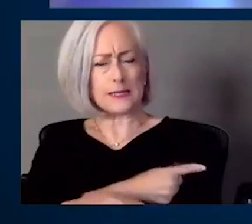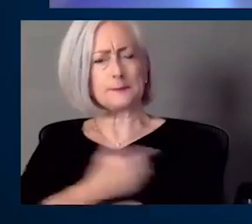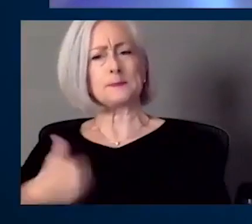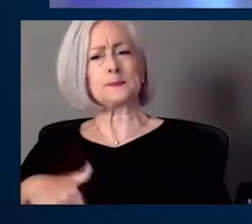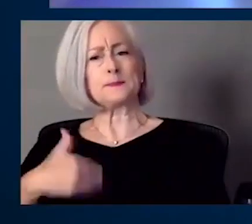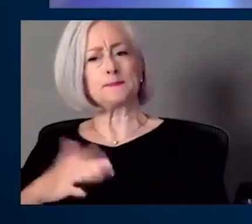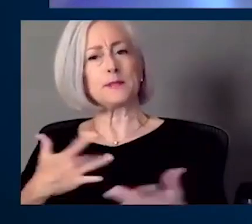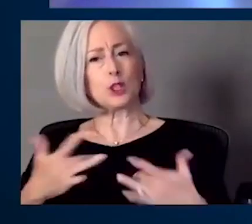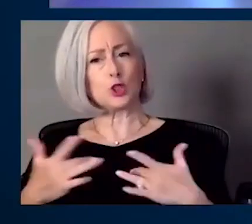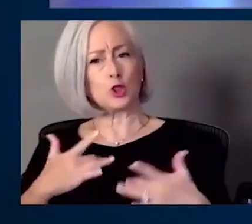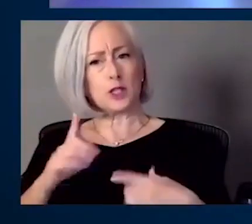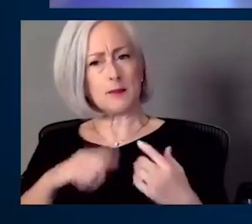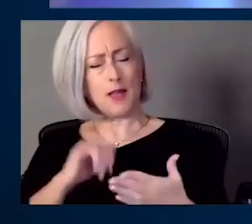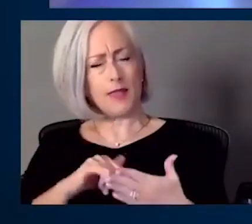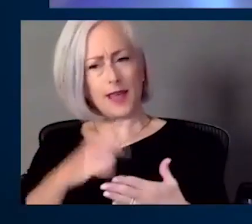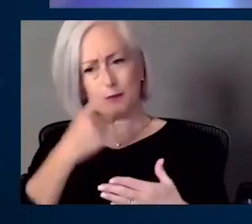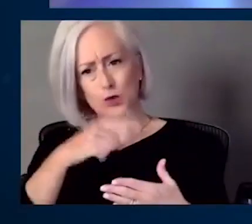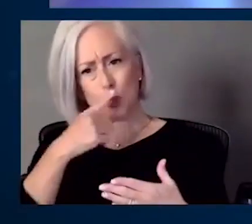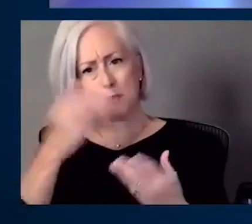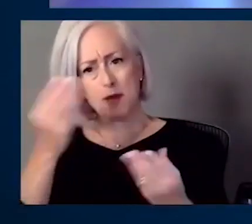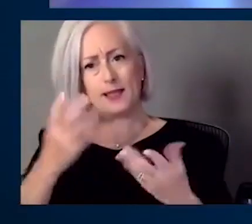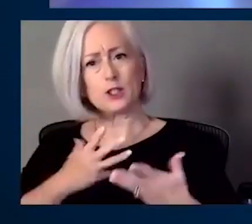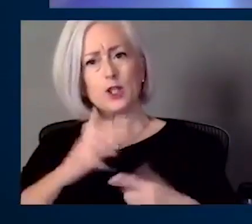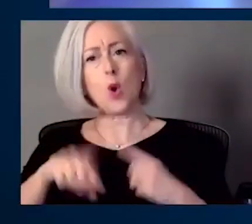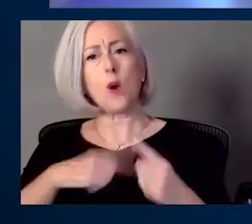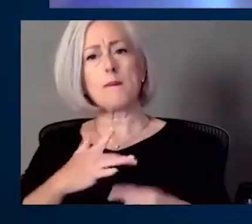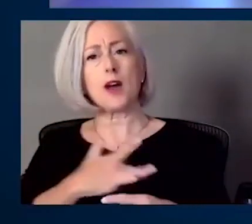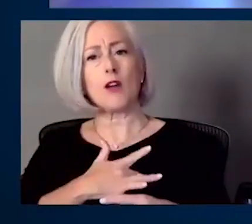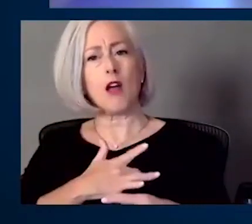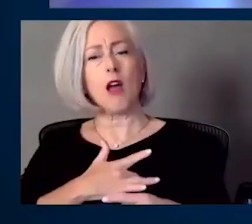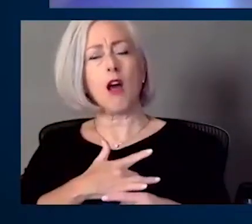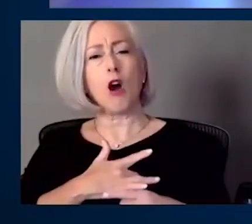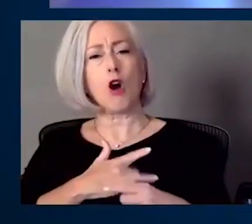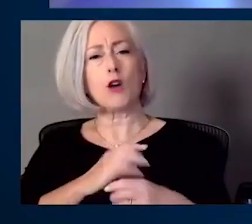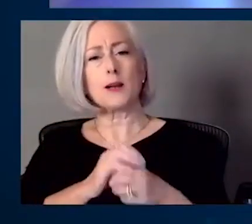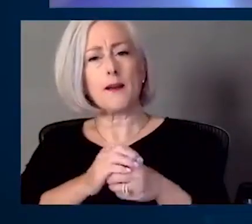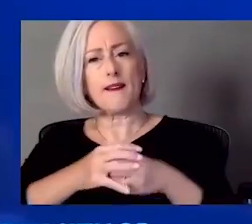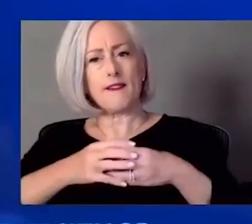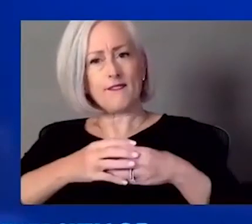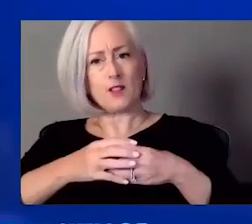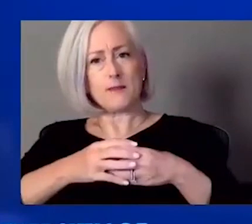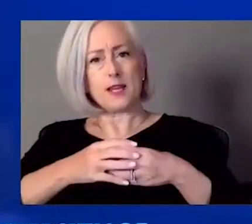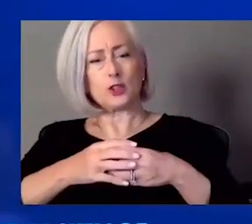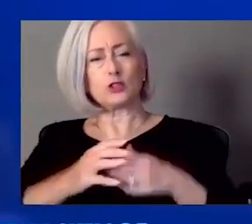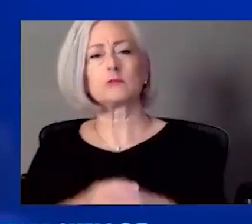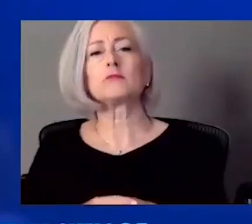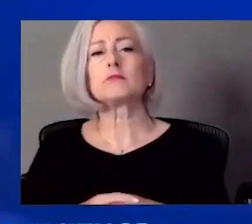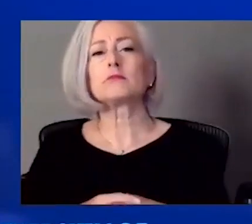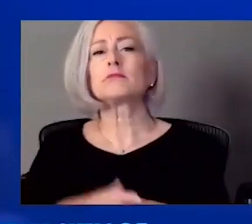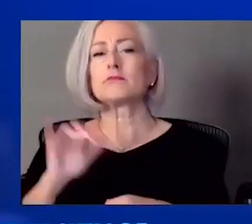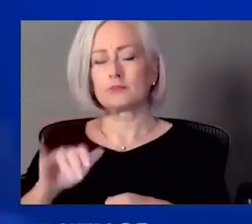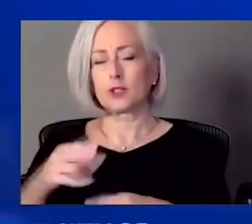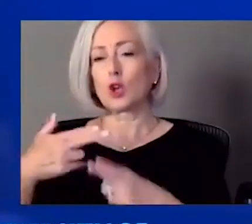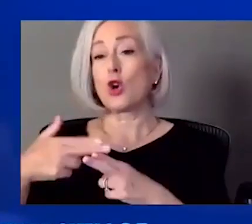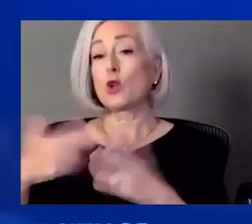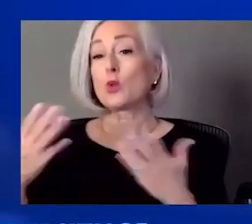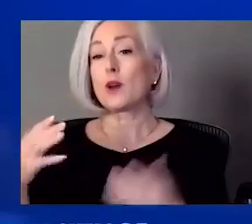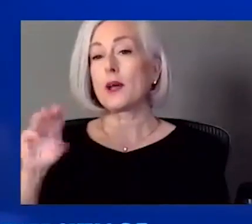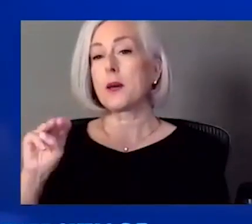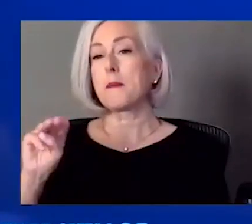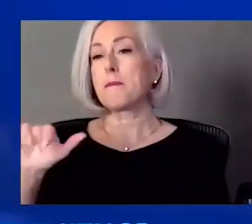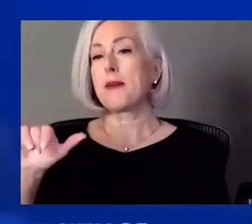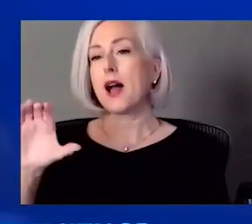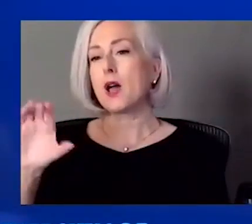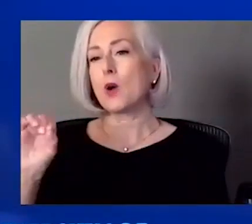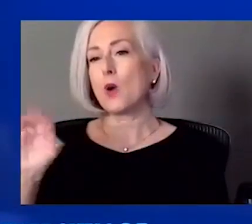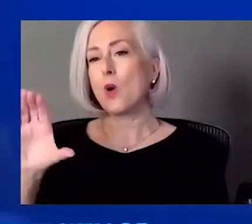inflammation and what are the symptoms? Yeah. I mean, I think it's the myocarditis pericarditis that we've seen about and